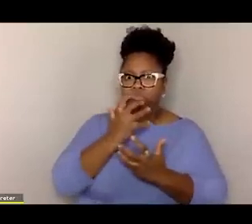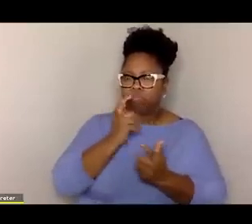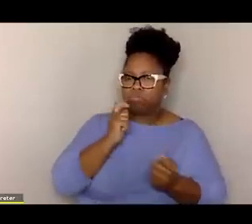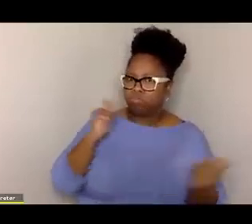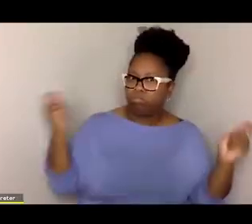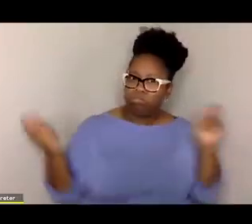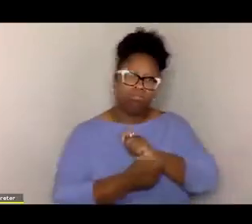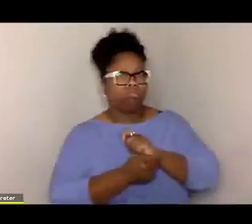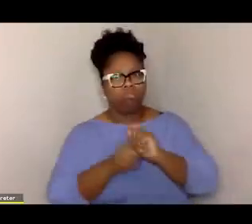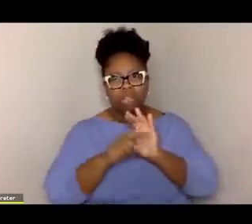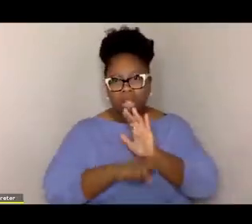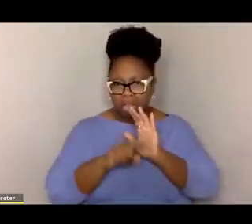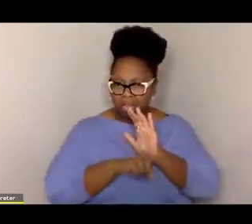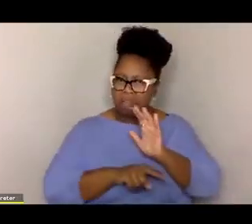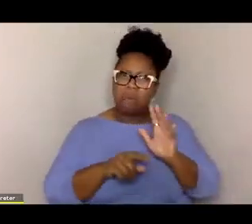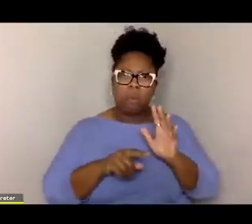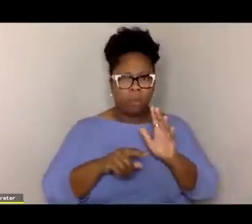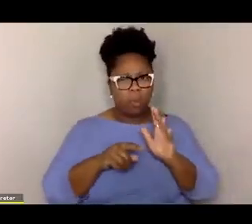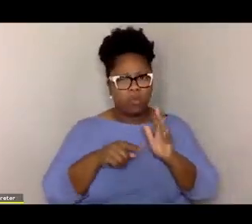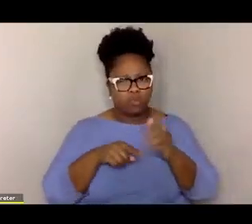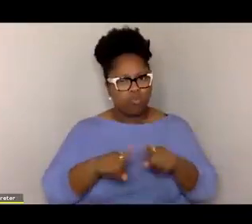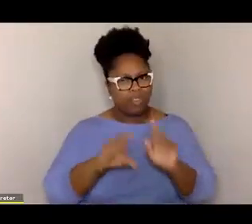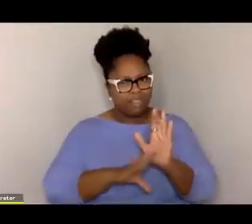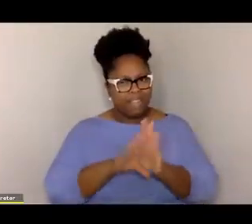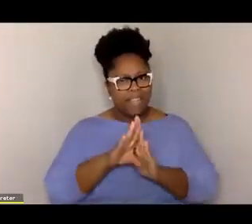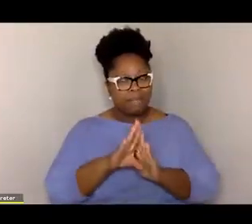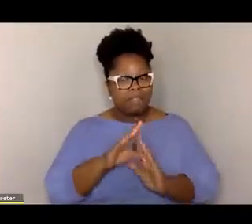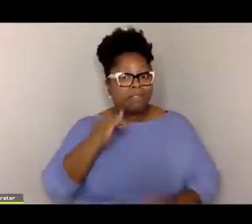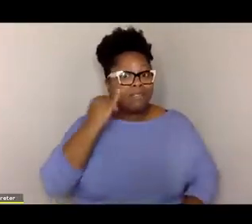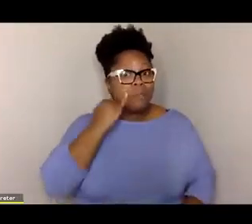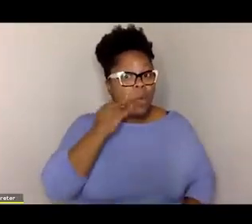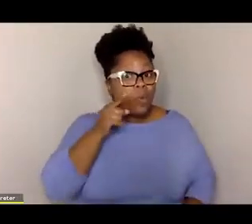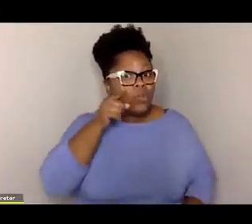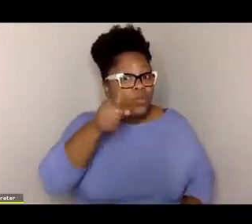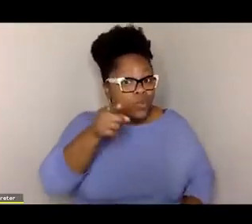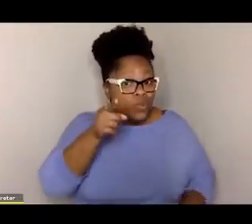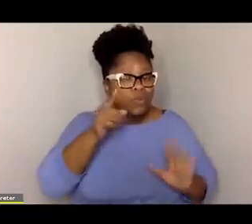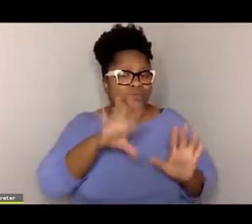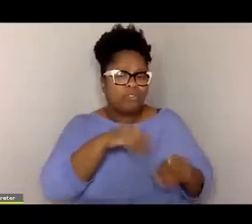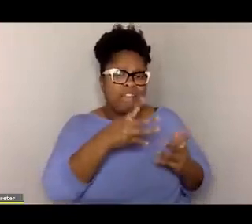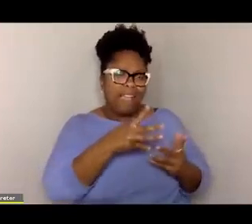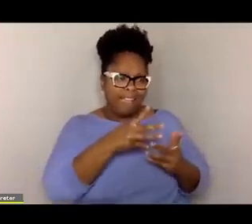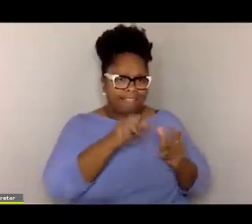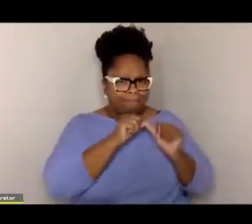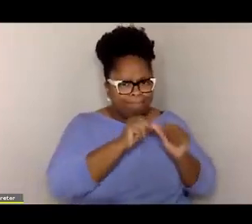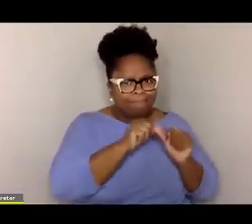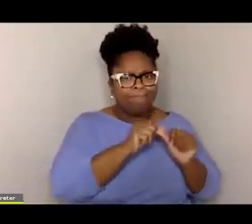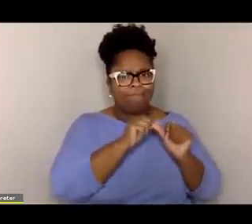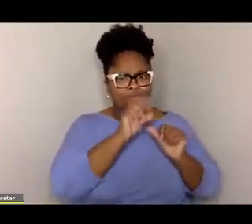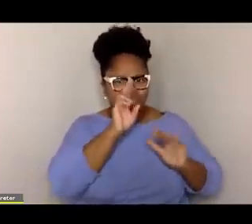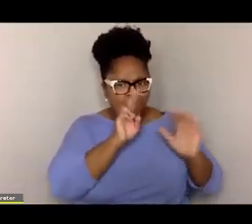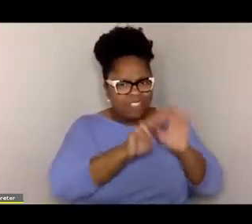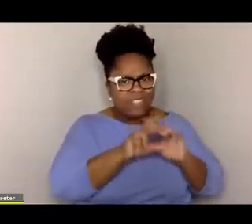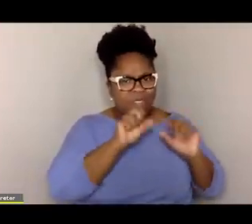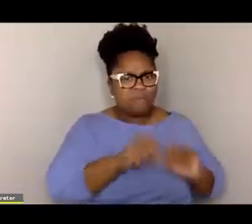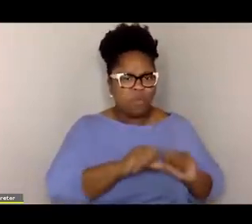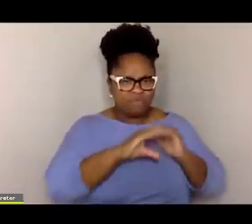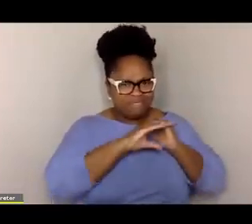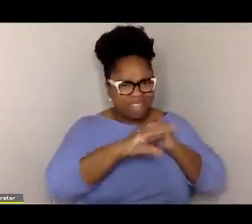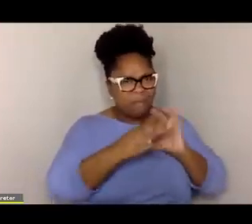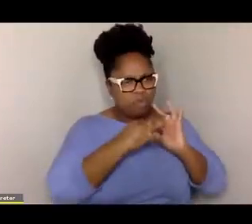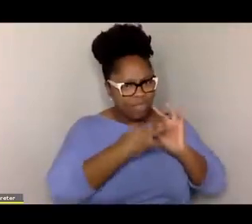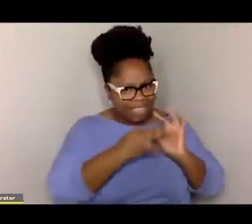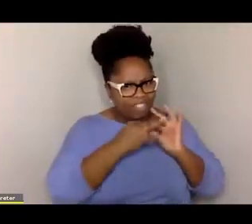development, if you end up getting opportunities for consistent, predictable, stable